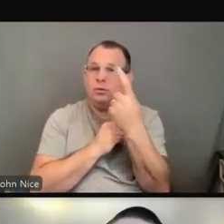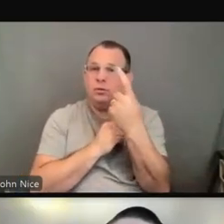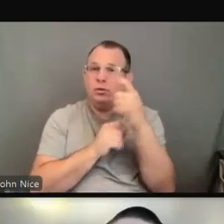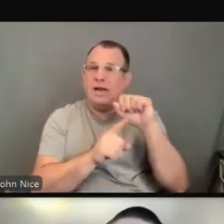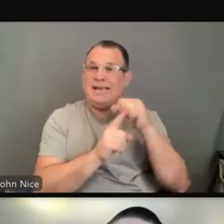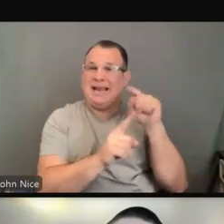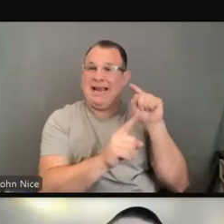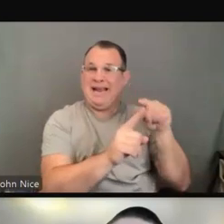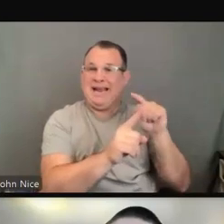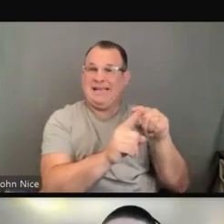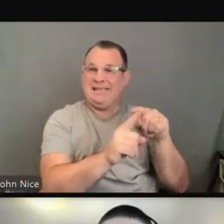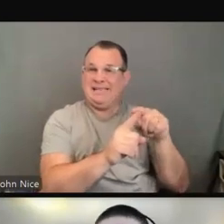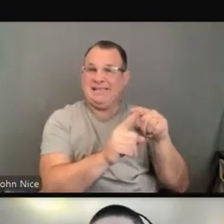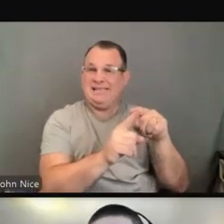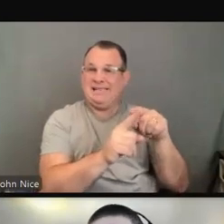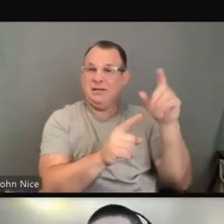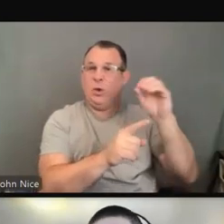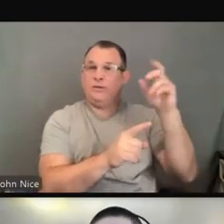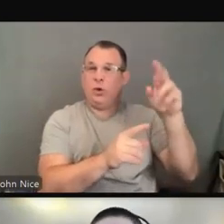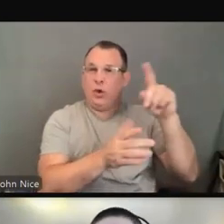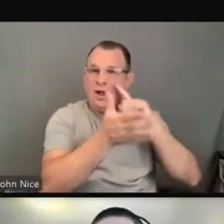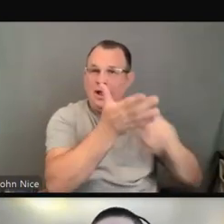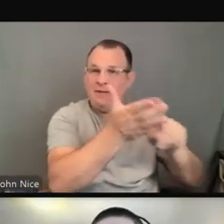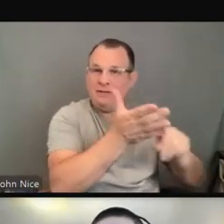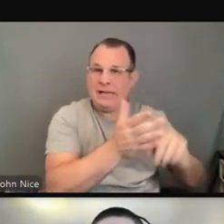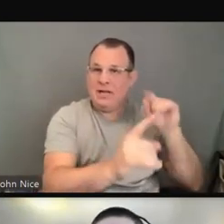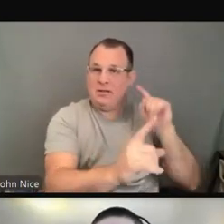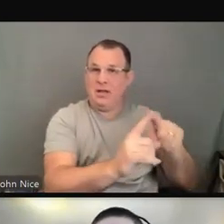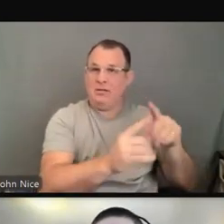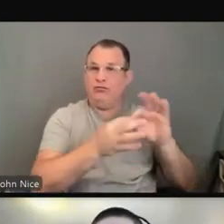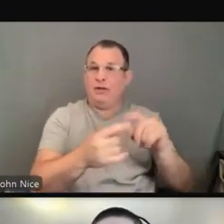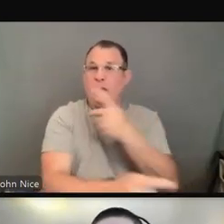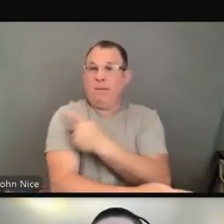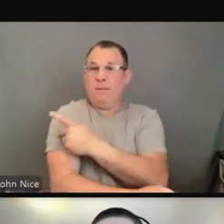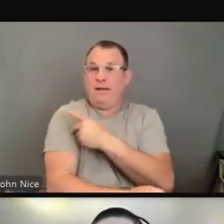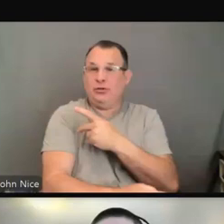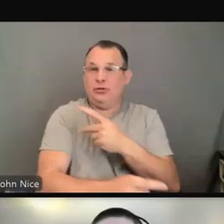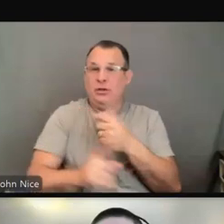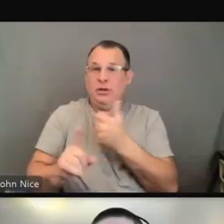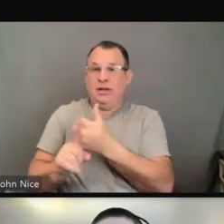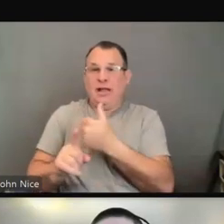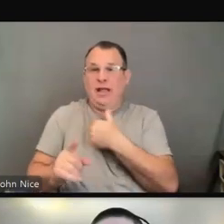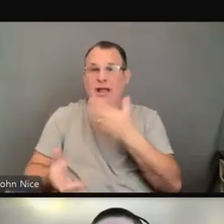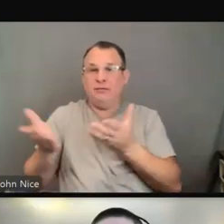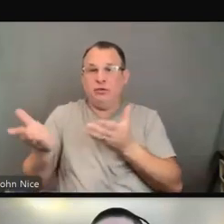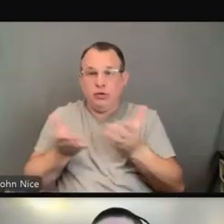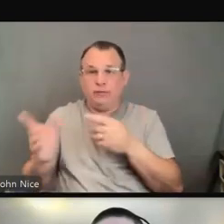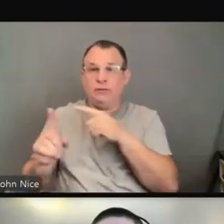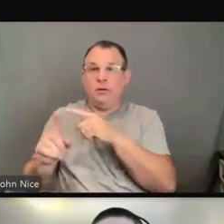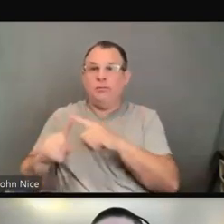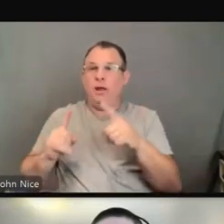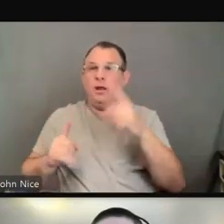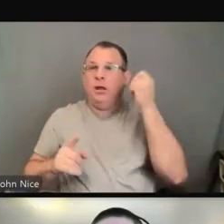And this was a case where it involved a patient receiving services from an outpatient surgery